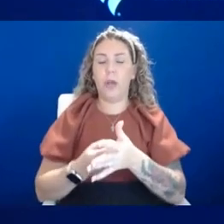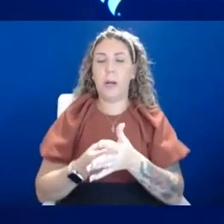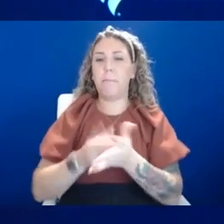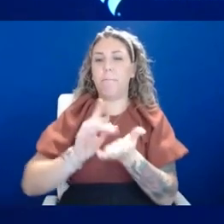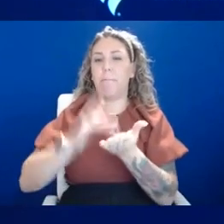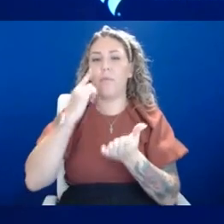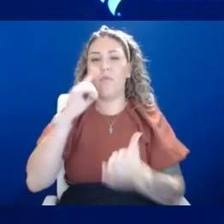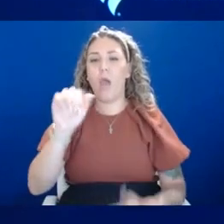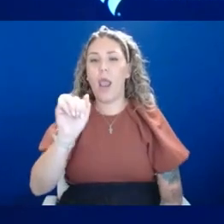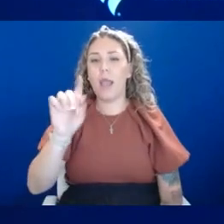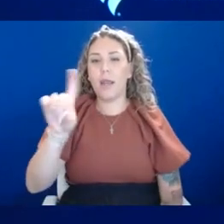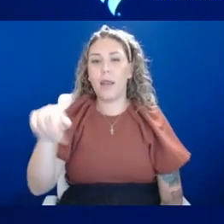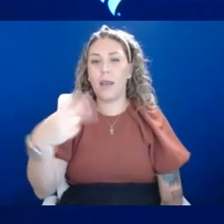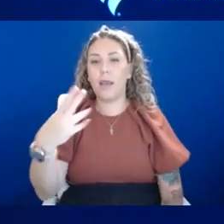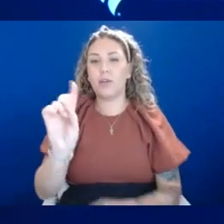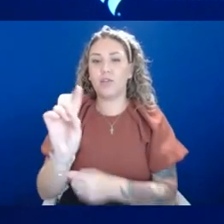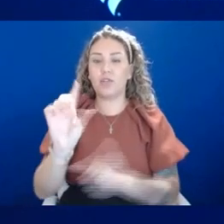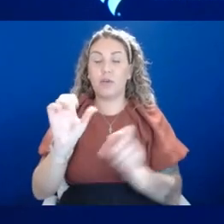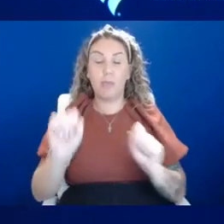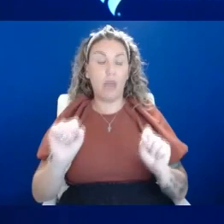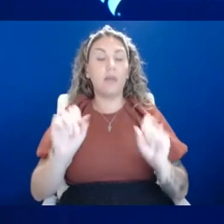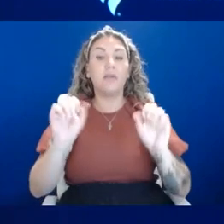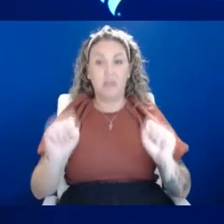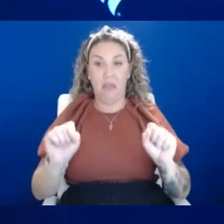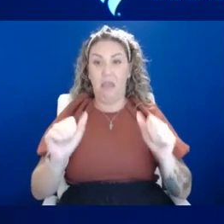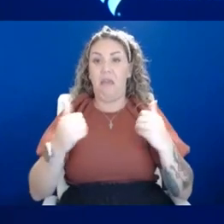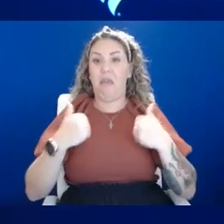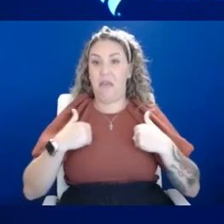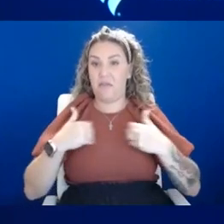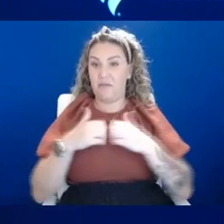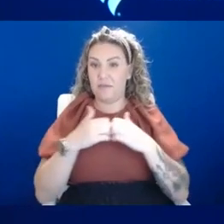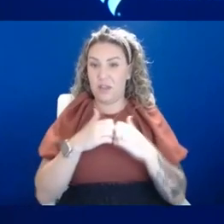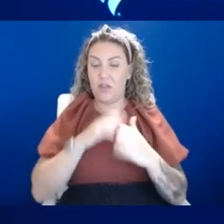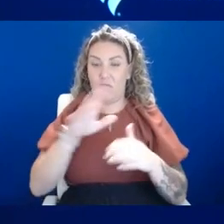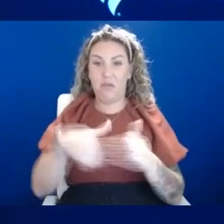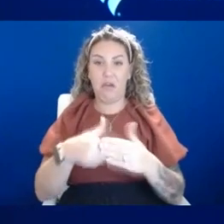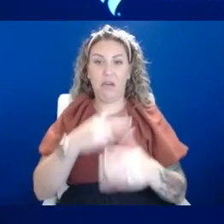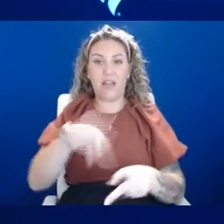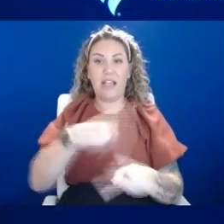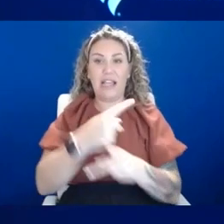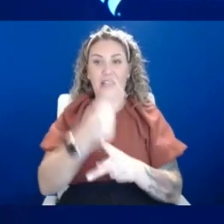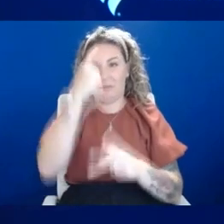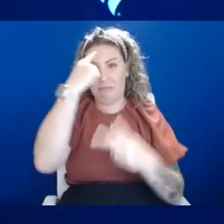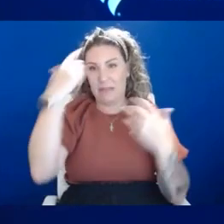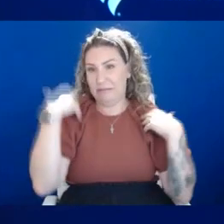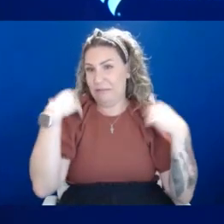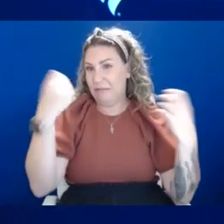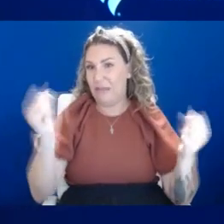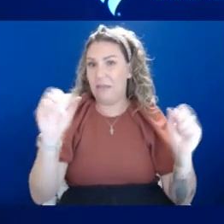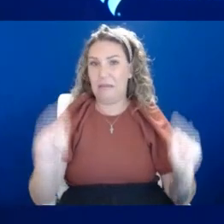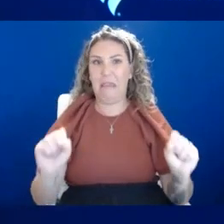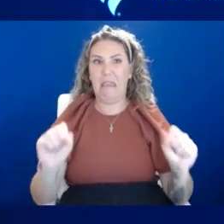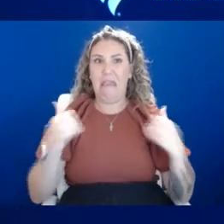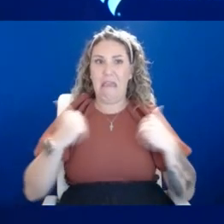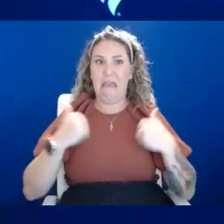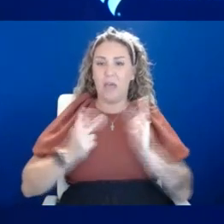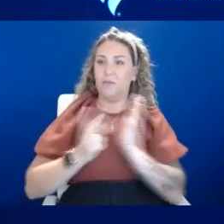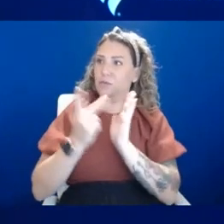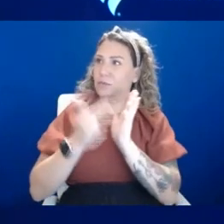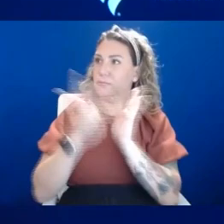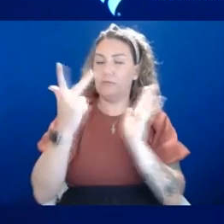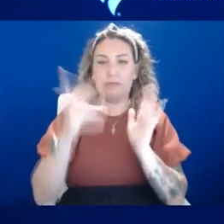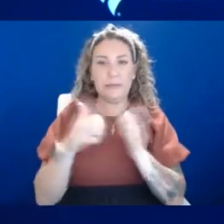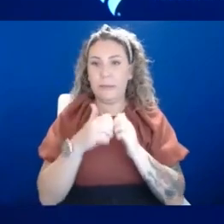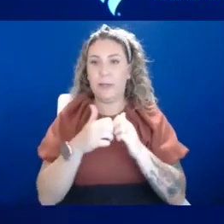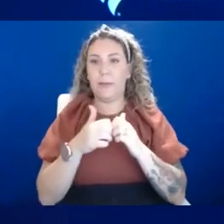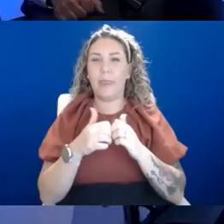Um, but yes, they can co-occur together. Um, all kinds of mental health disorders can occur together, um, with anxiety and, um, yeah, makes, makes the picture a little muddy, but